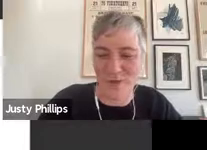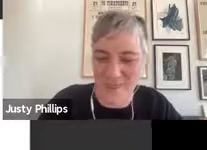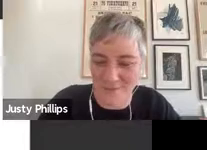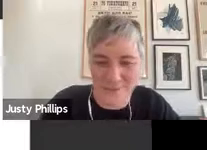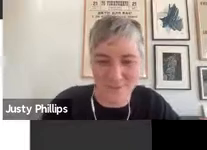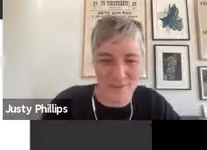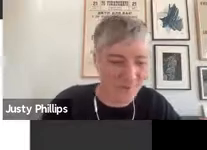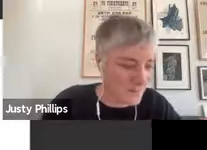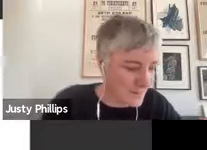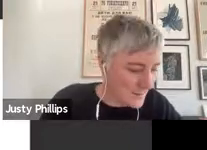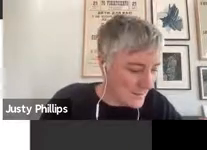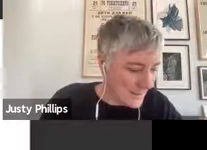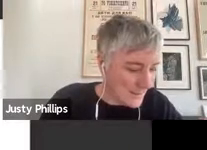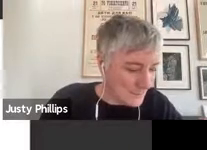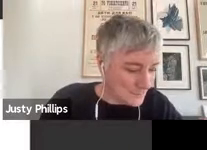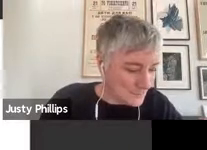quiescence, something.